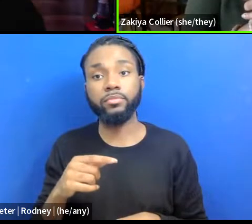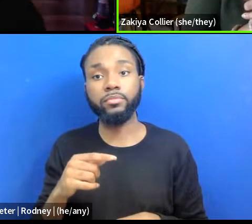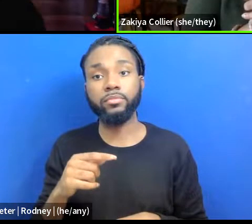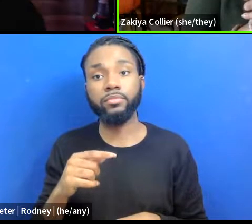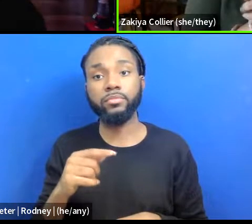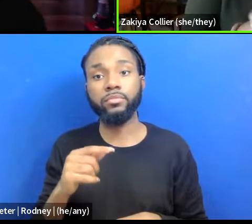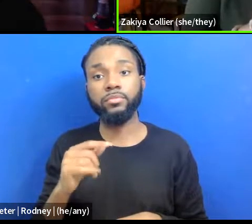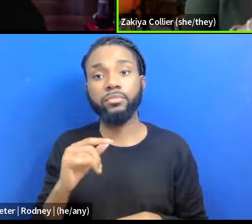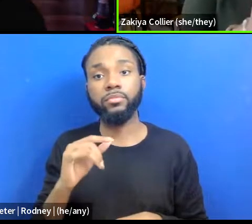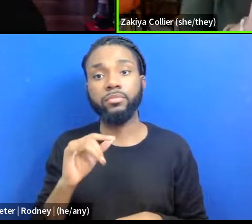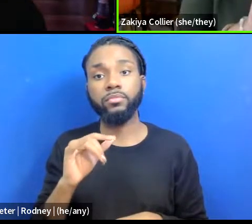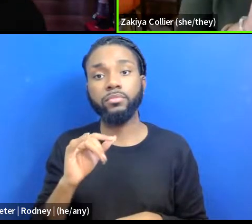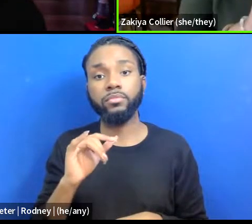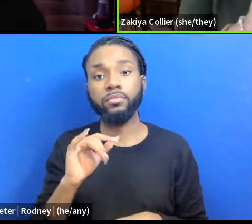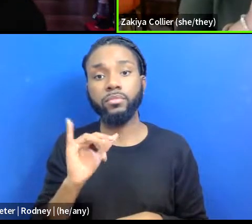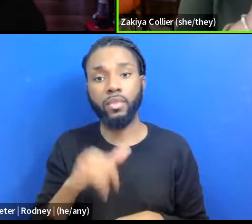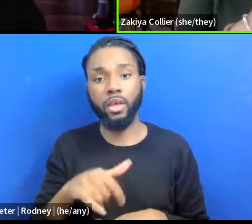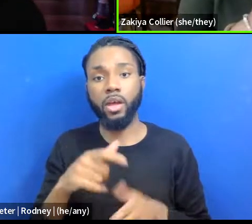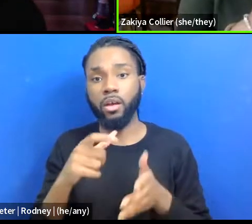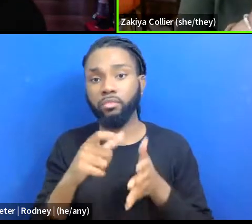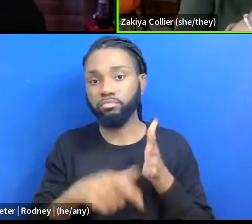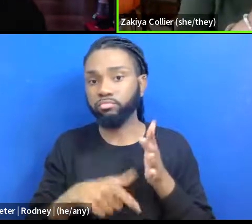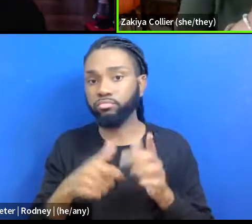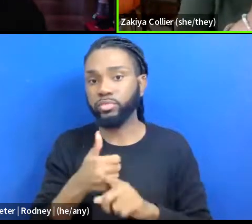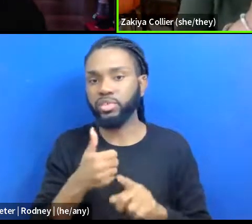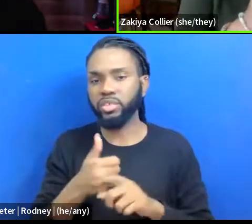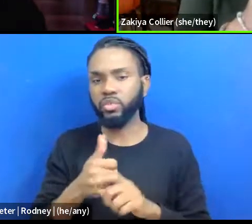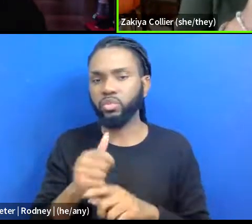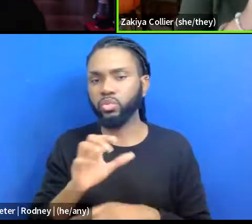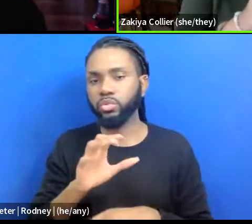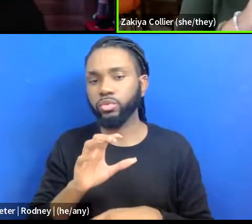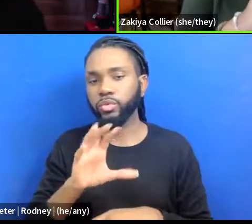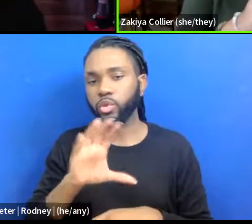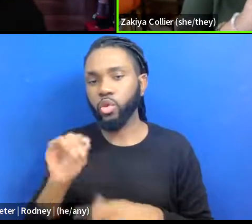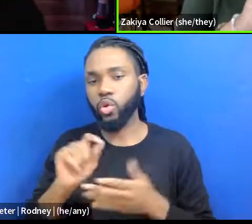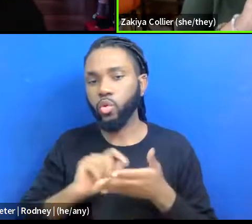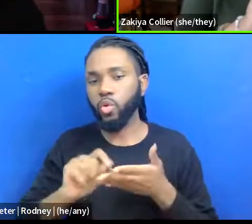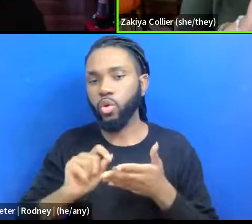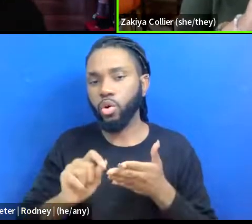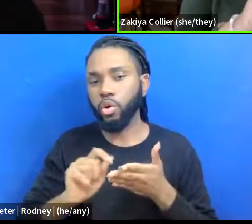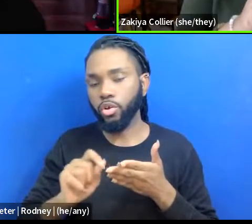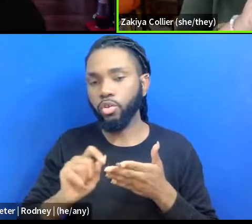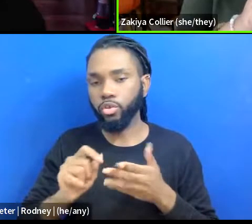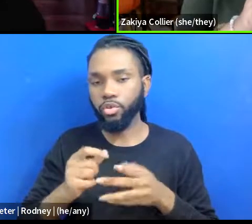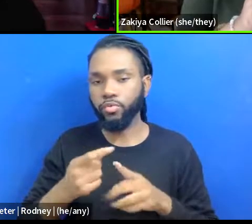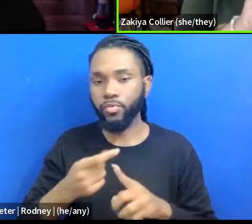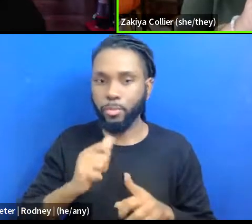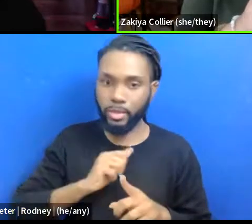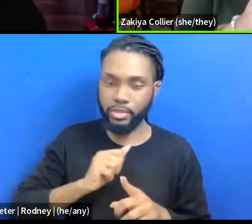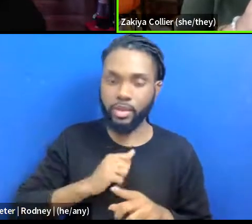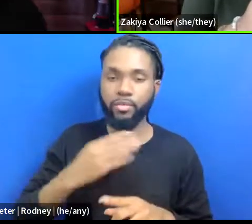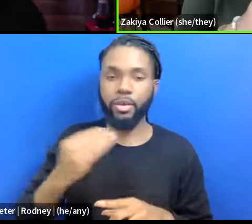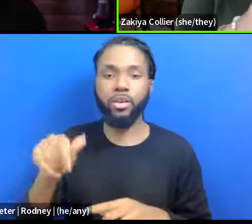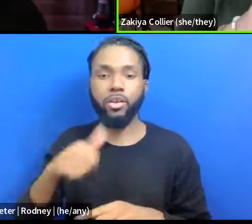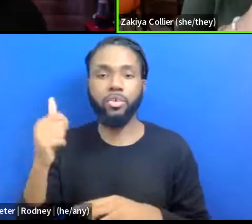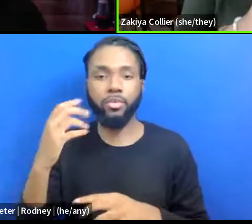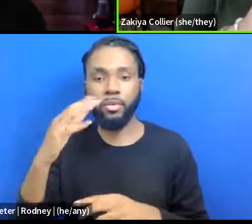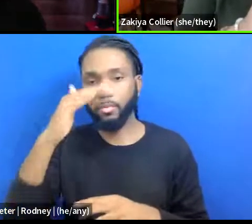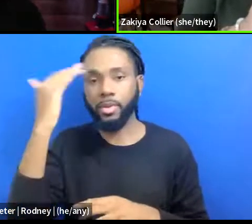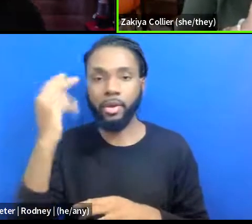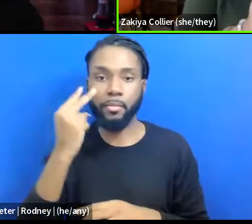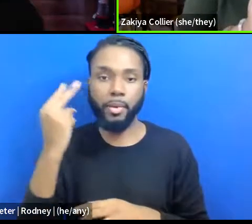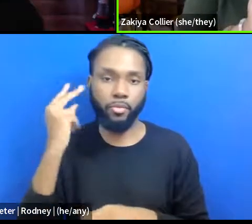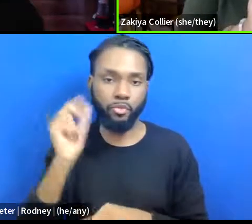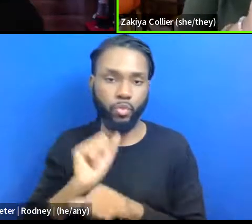was sort of coauthored by myself and other black memory workers, um, in June,